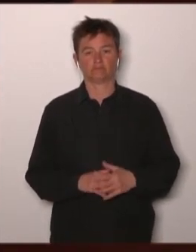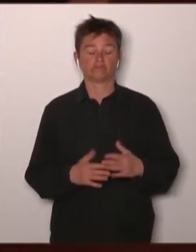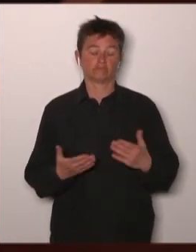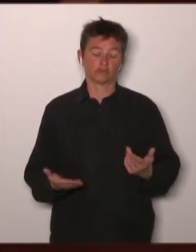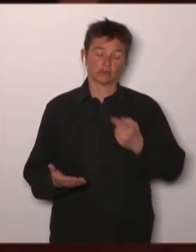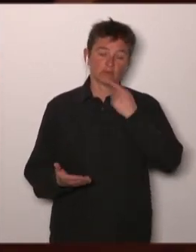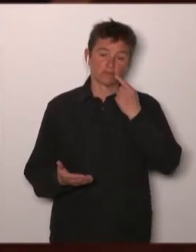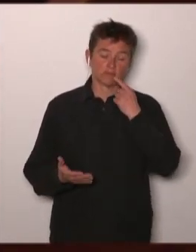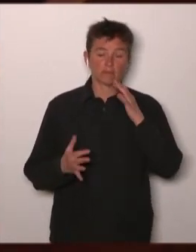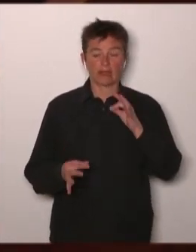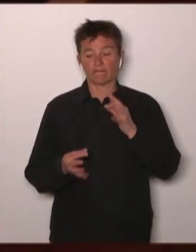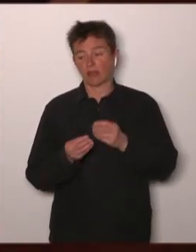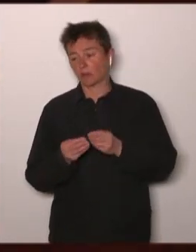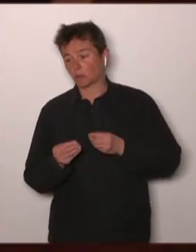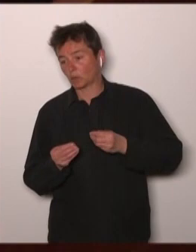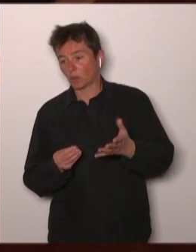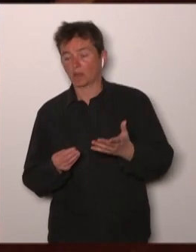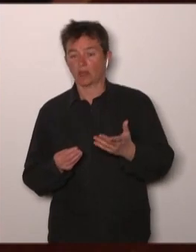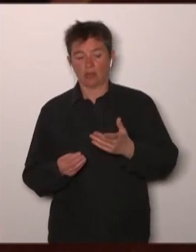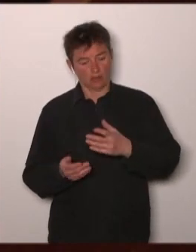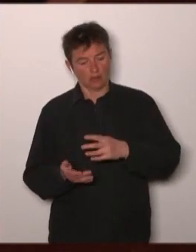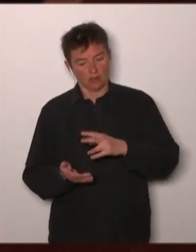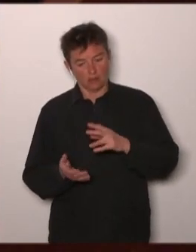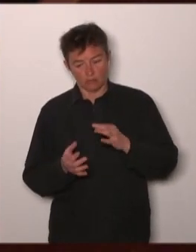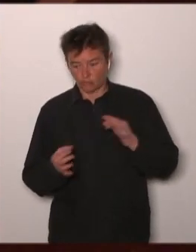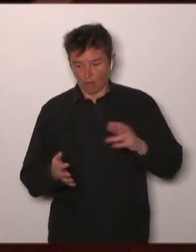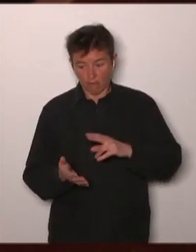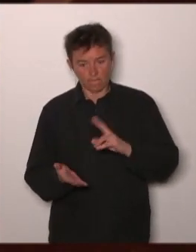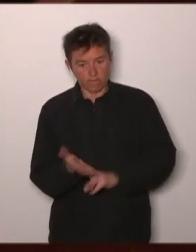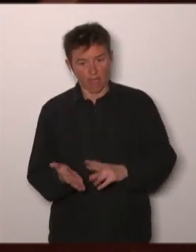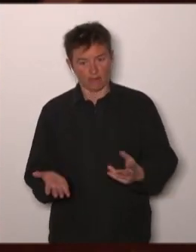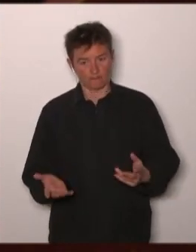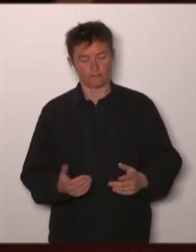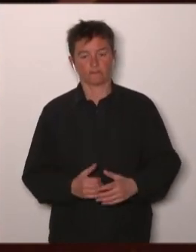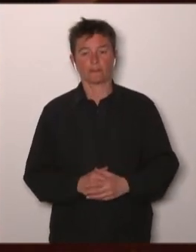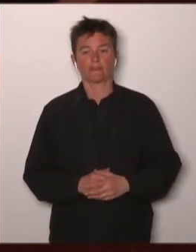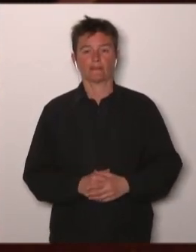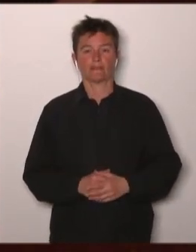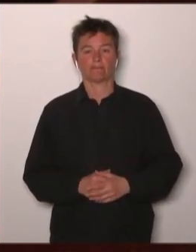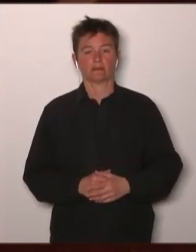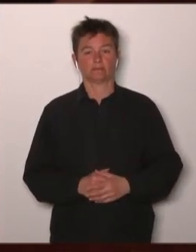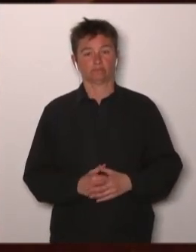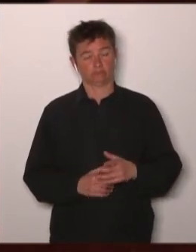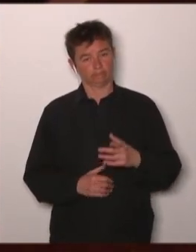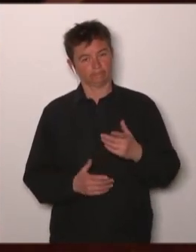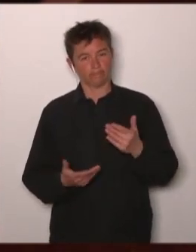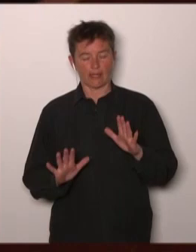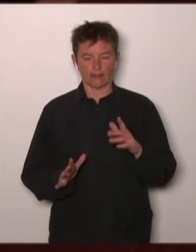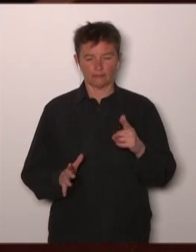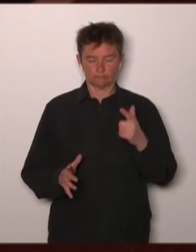and the collection the use of all these data raises a lot lot of questions also in